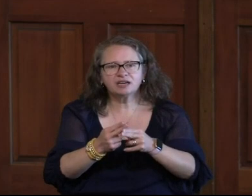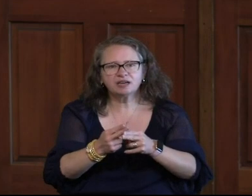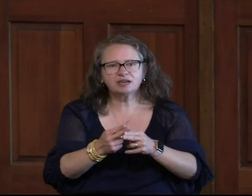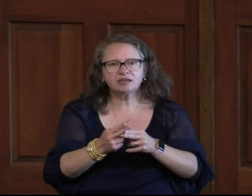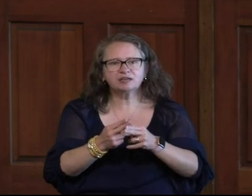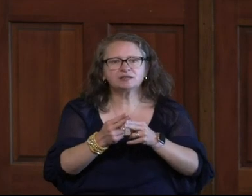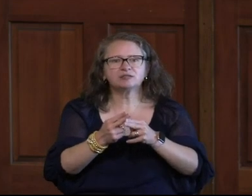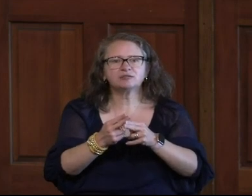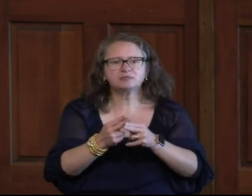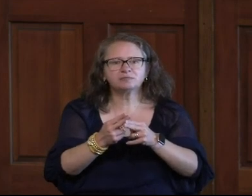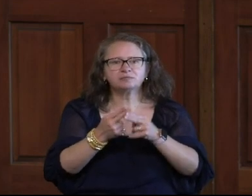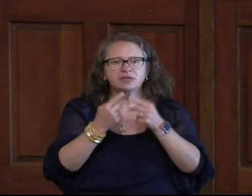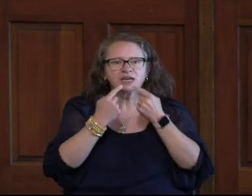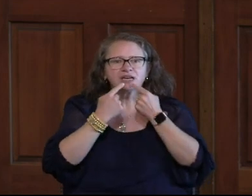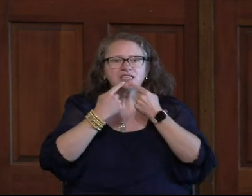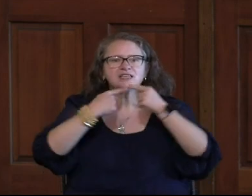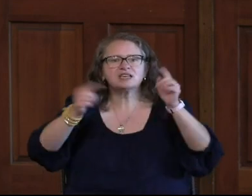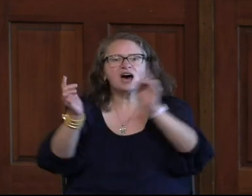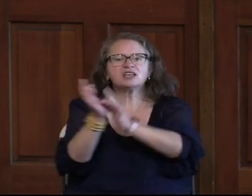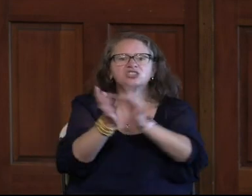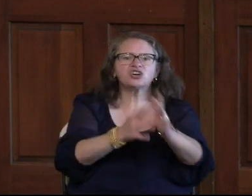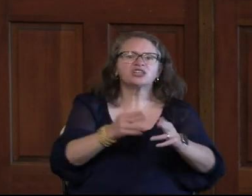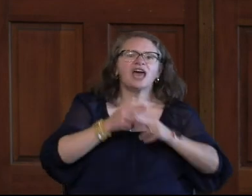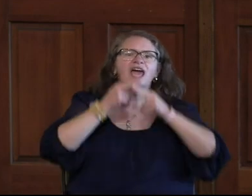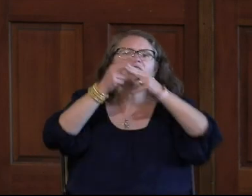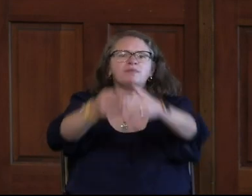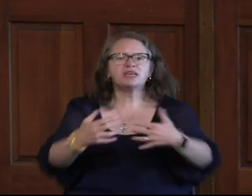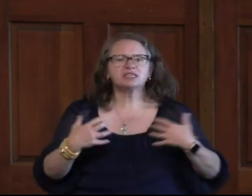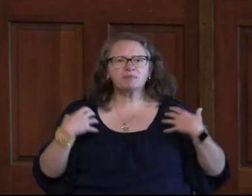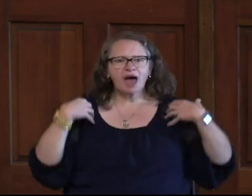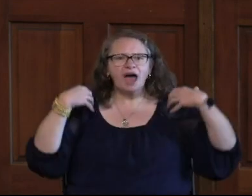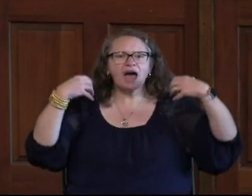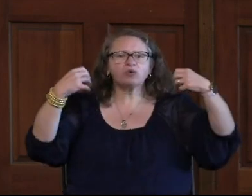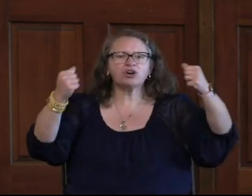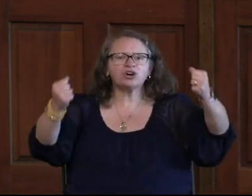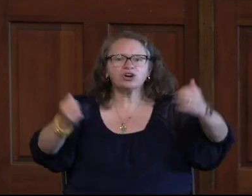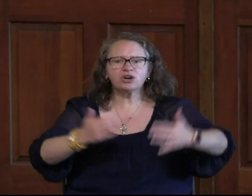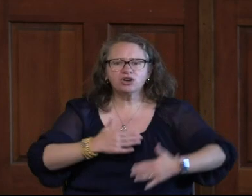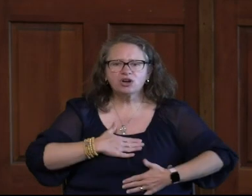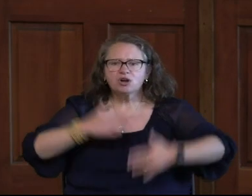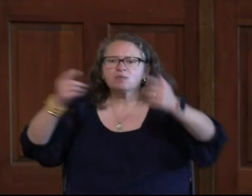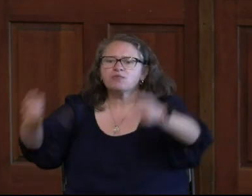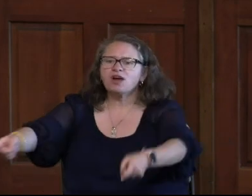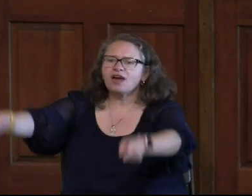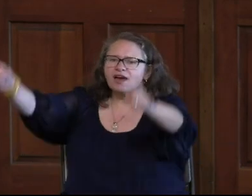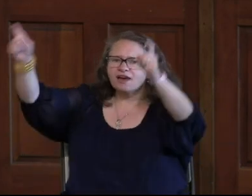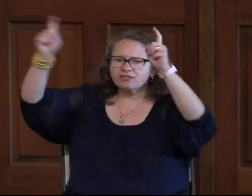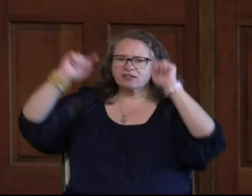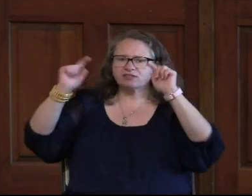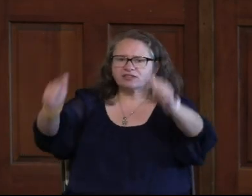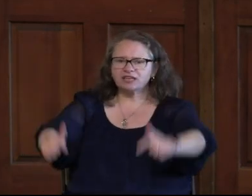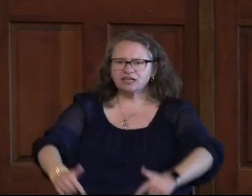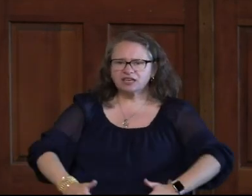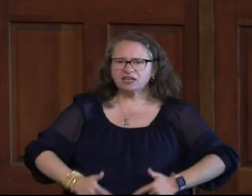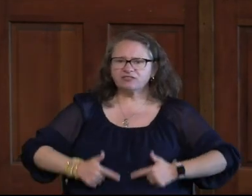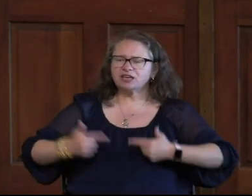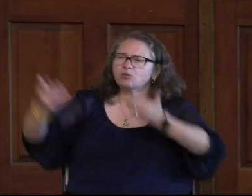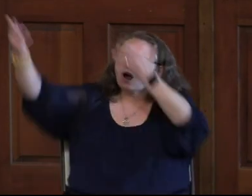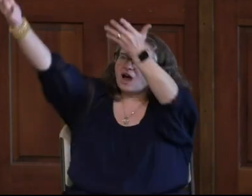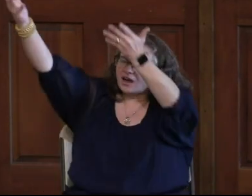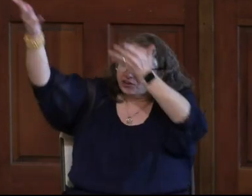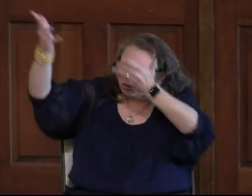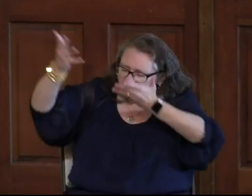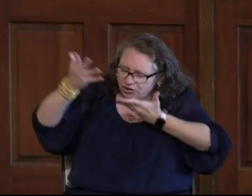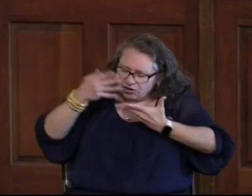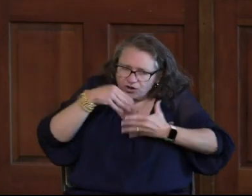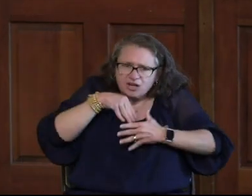Sing out His name. Jesus, your name is power, breath, and living